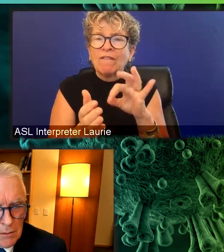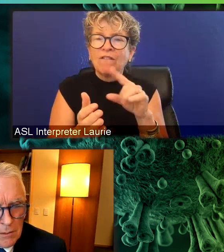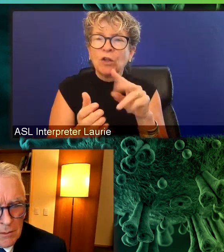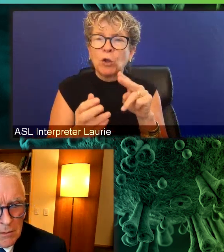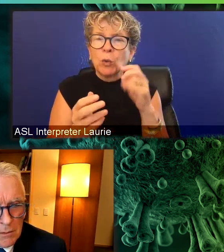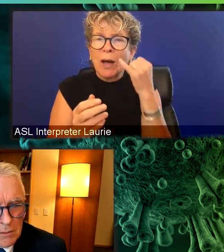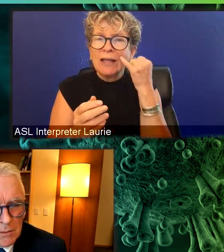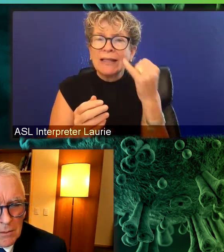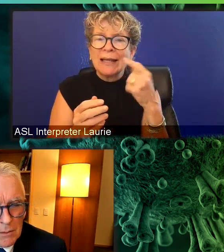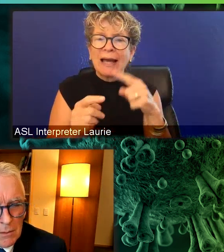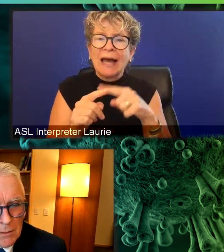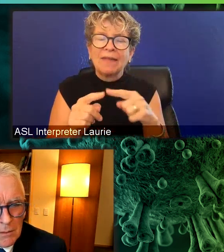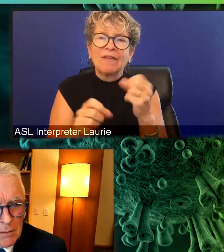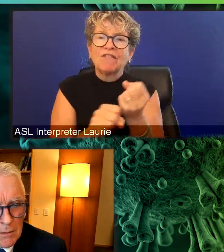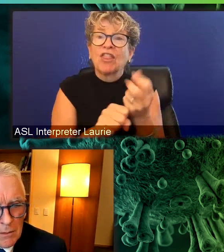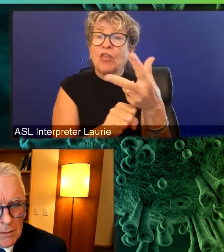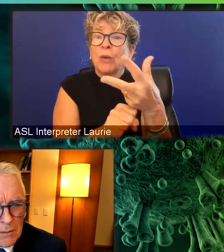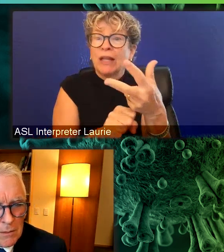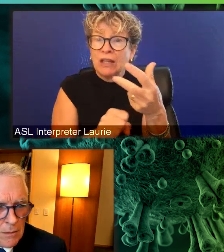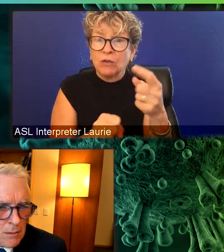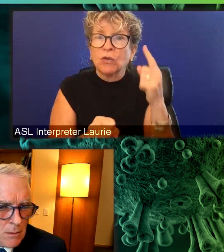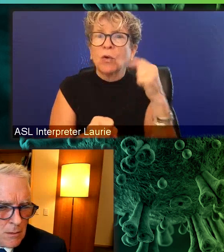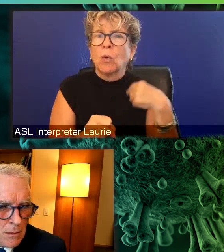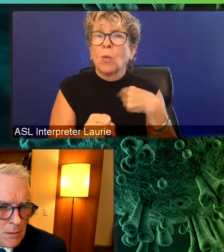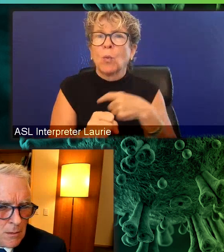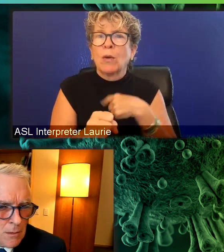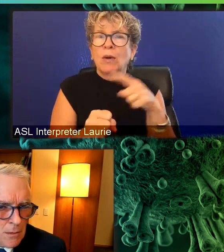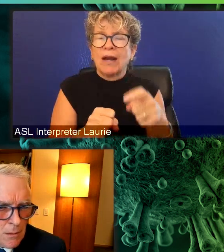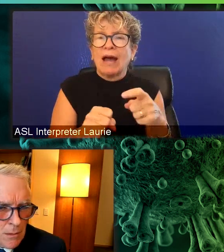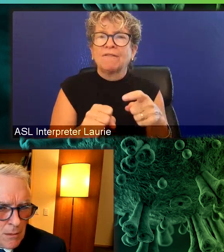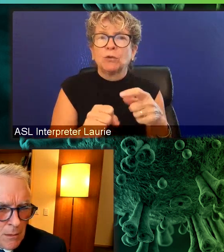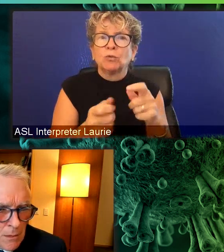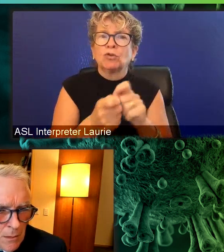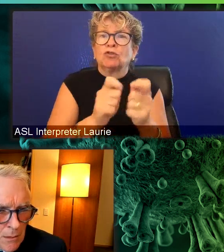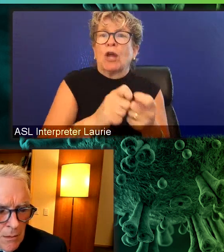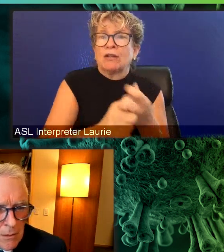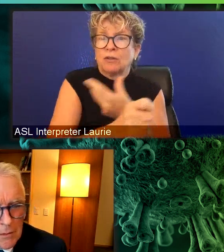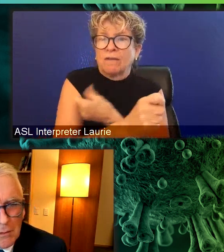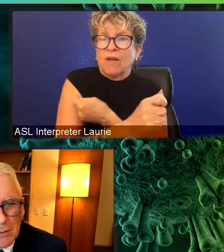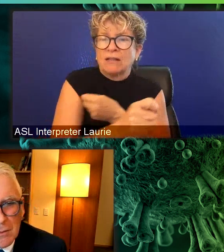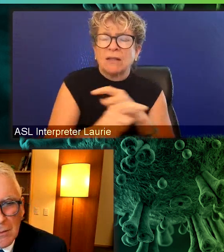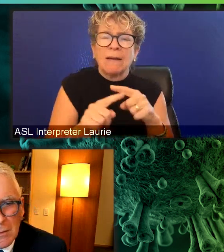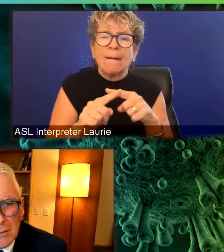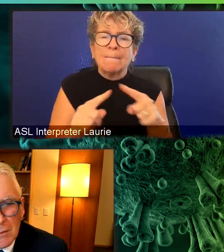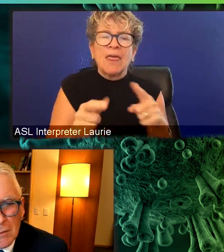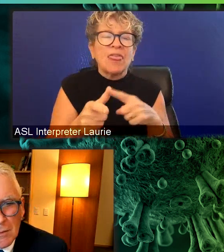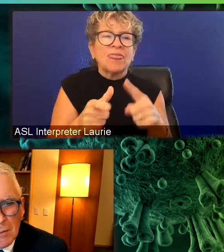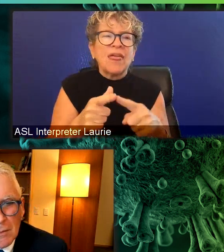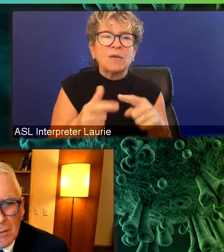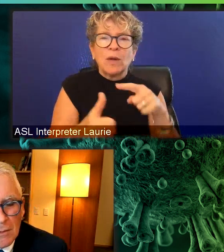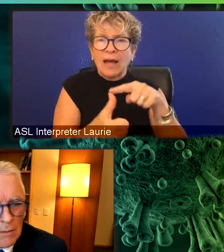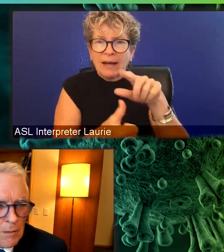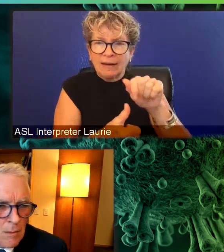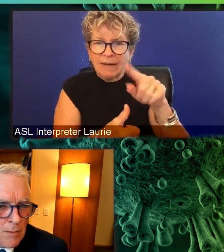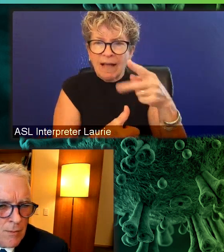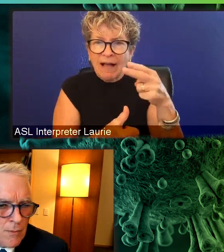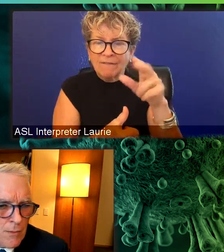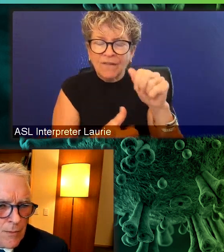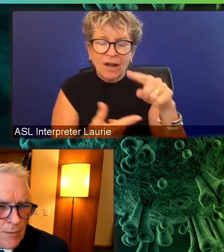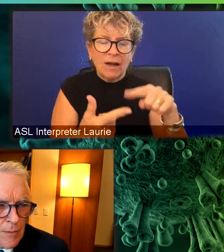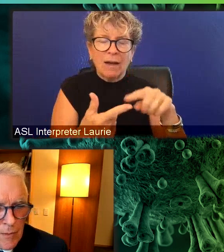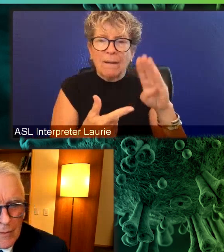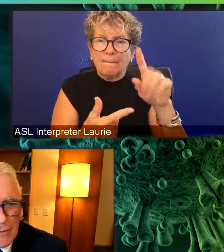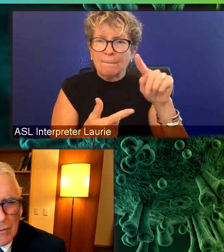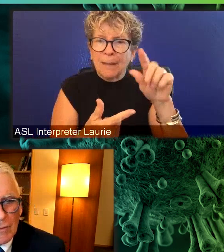bad. Then we had the initial variants of concern emerge like alpha, beta, gamma, and those, those kind of appeared with all of these mutations